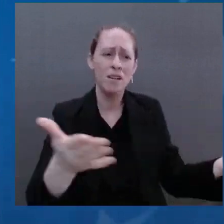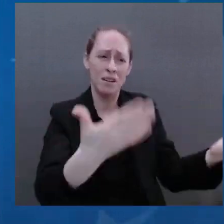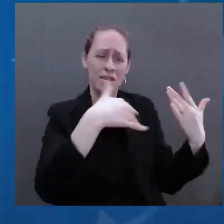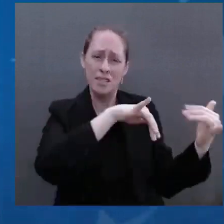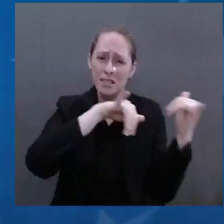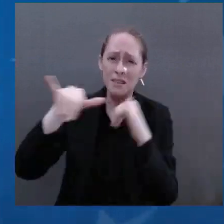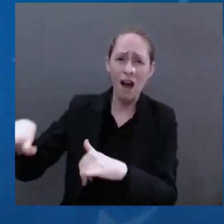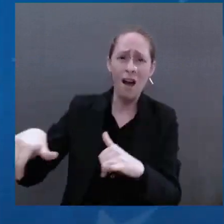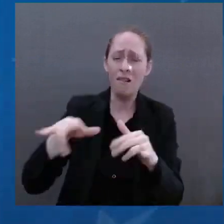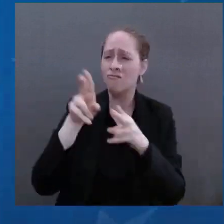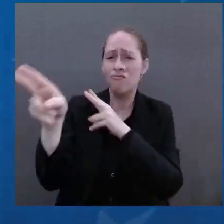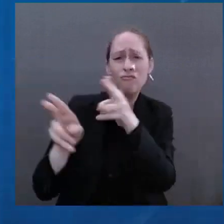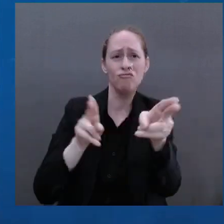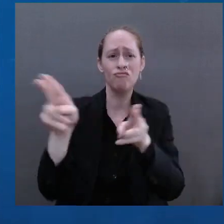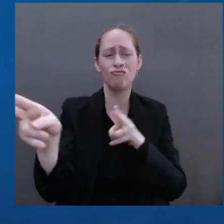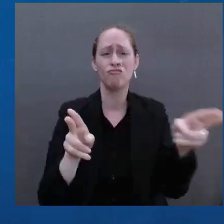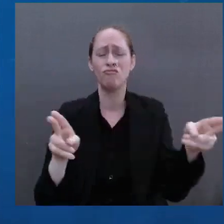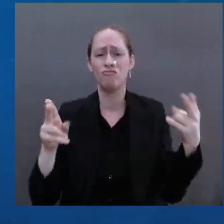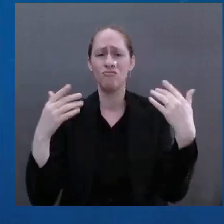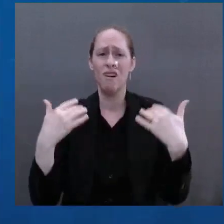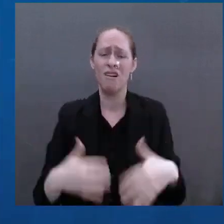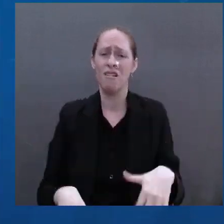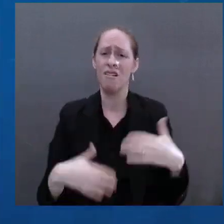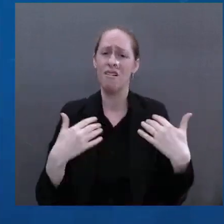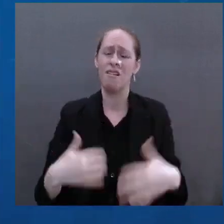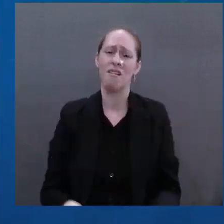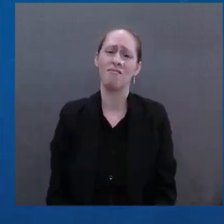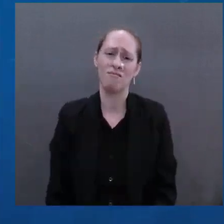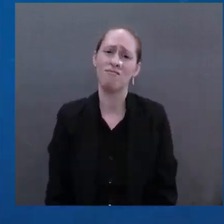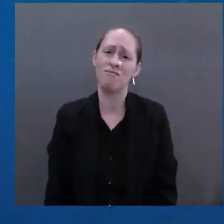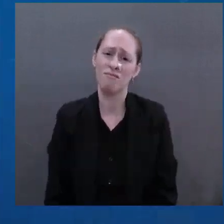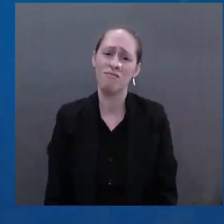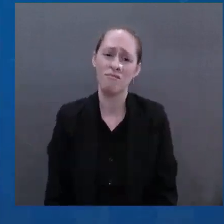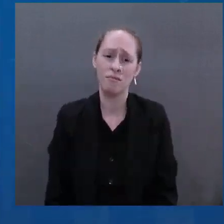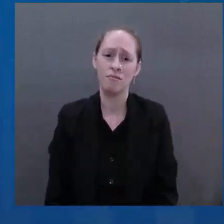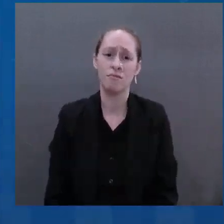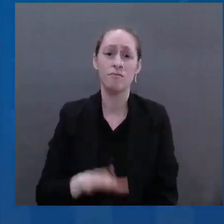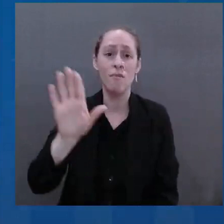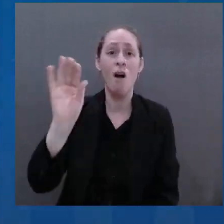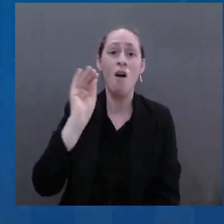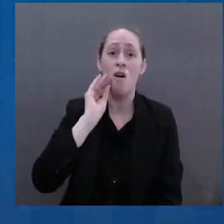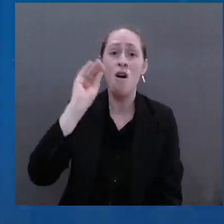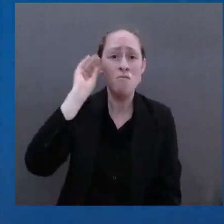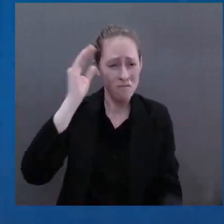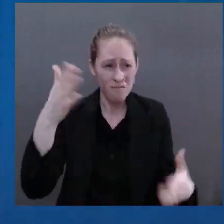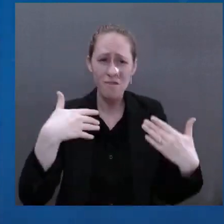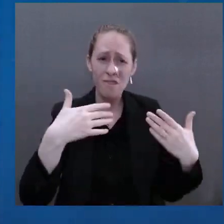Say to the mayor and the premier, they're opening their hearts and their homes simply to help.